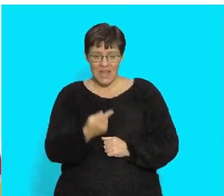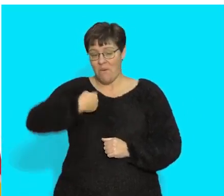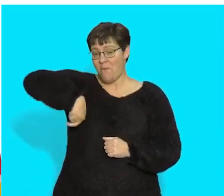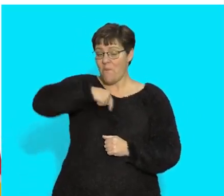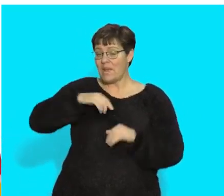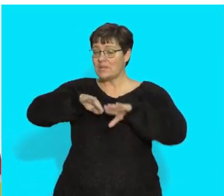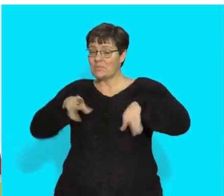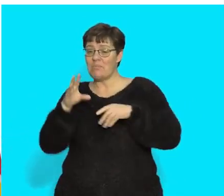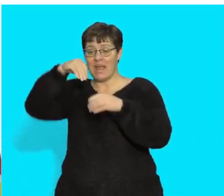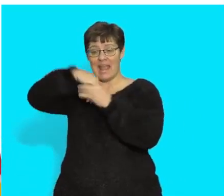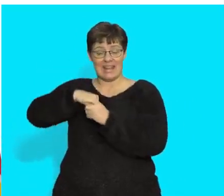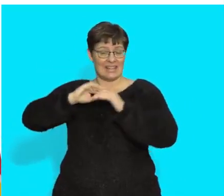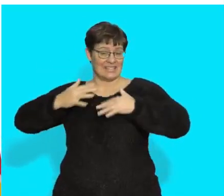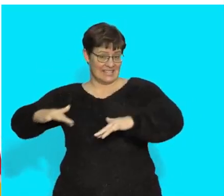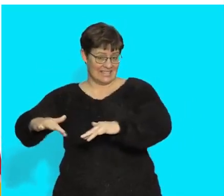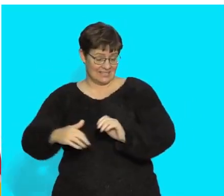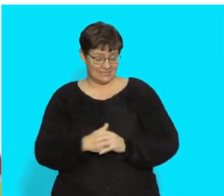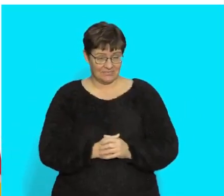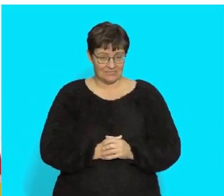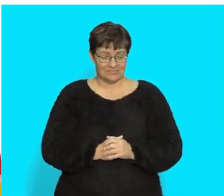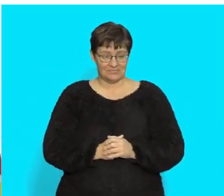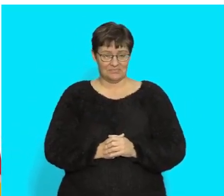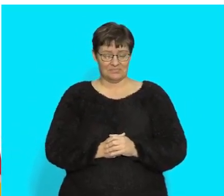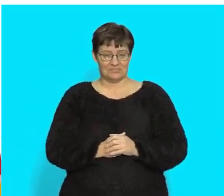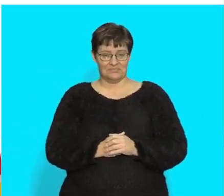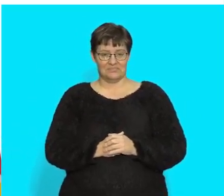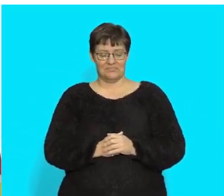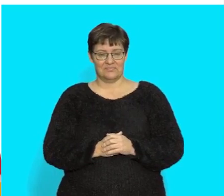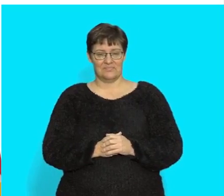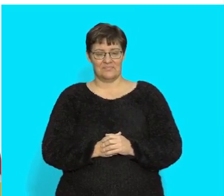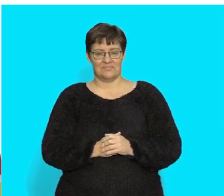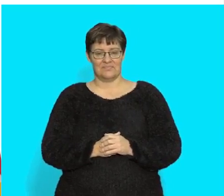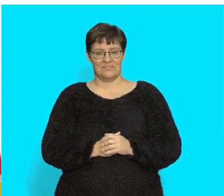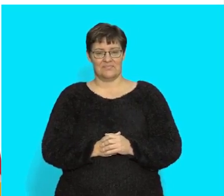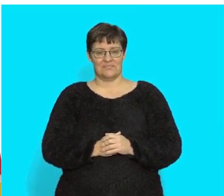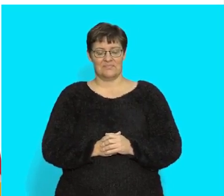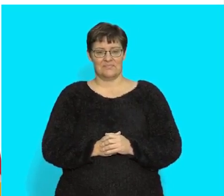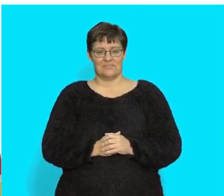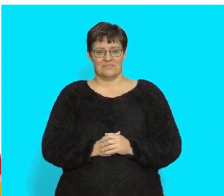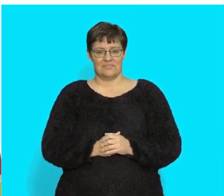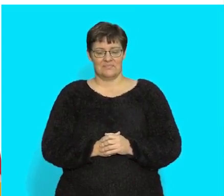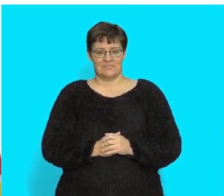Let's say the see my